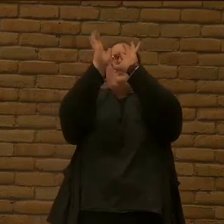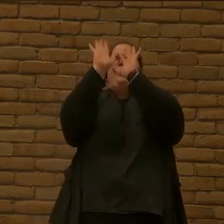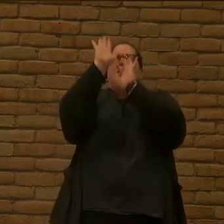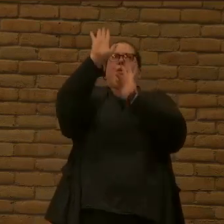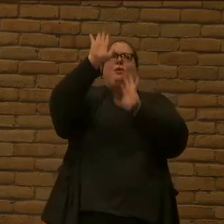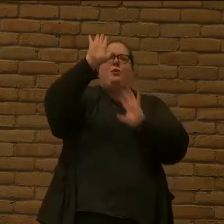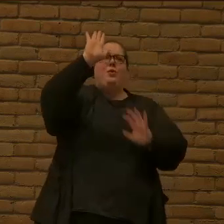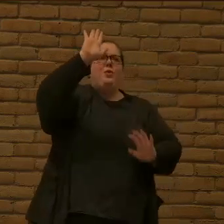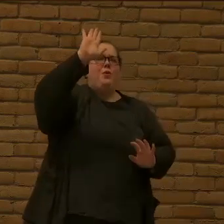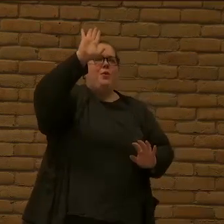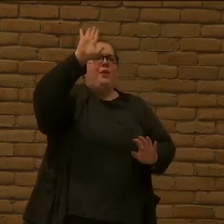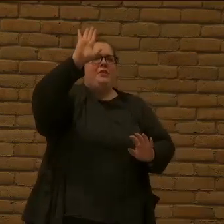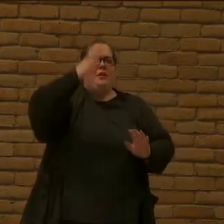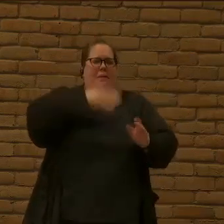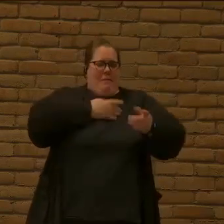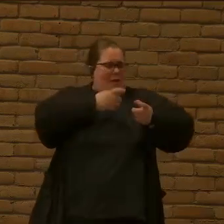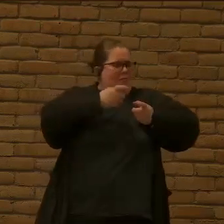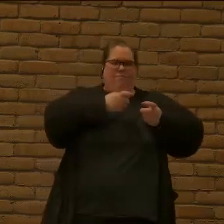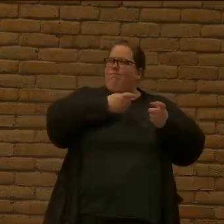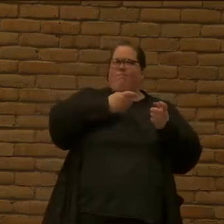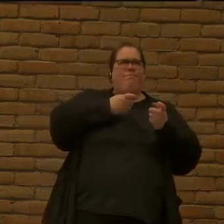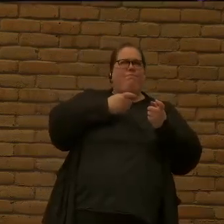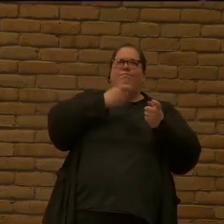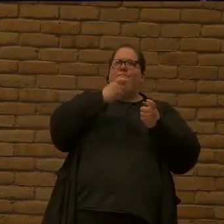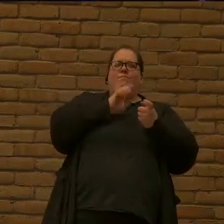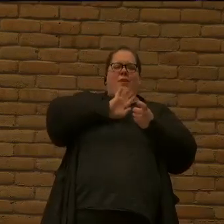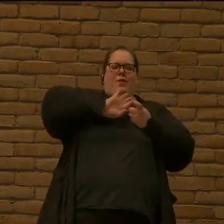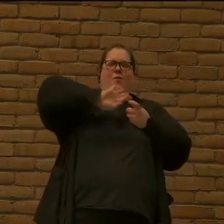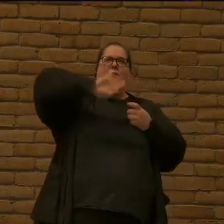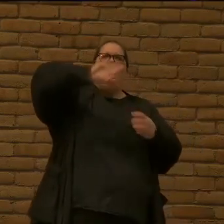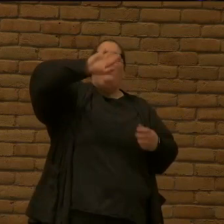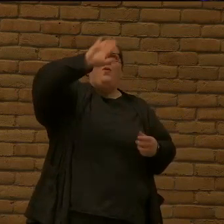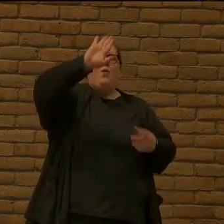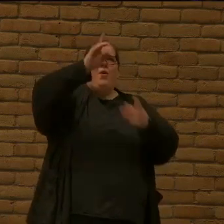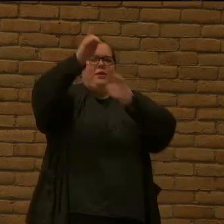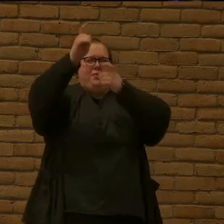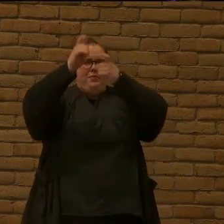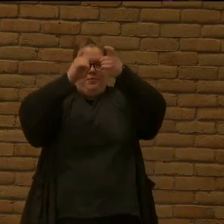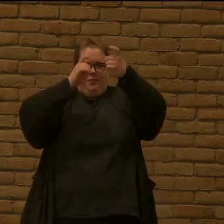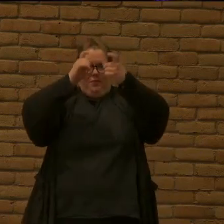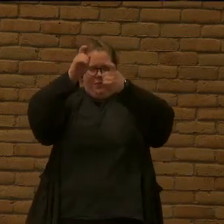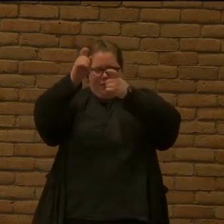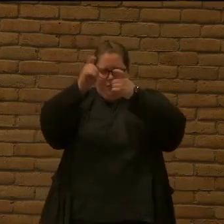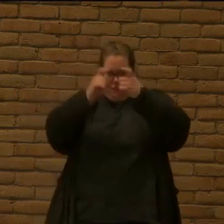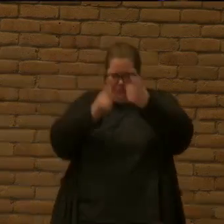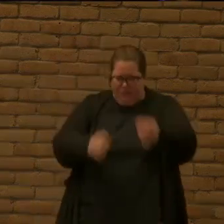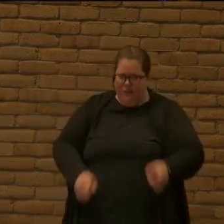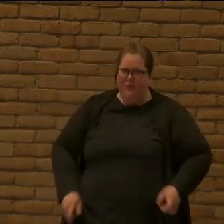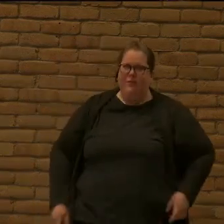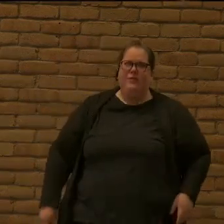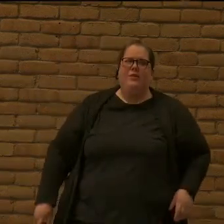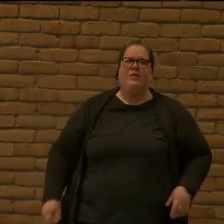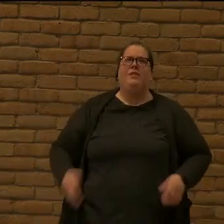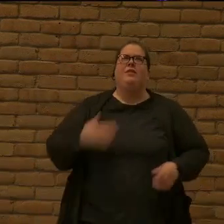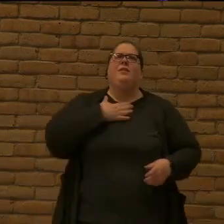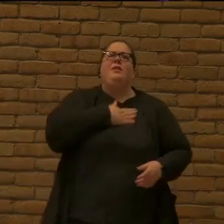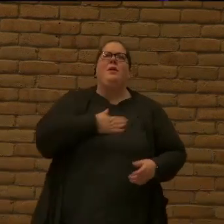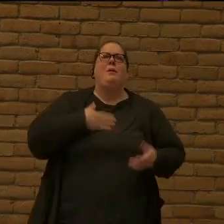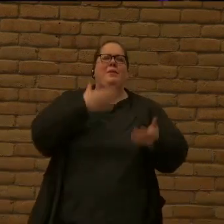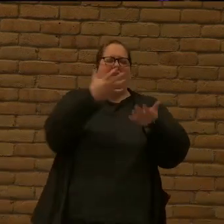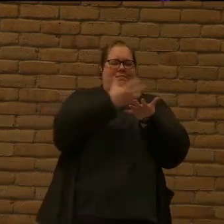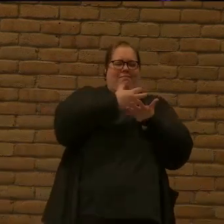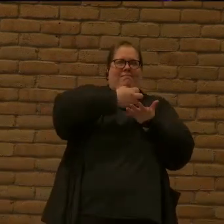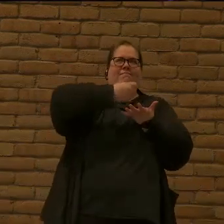hands into yours Out of my hands into yours Take this